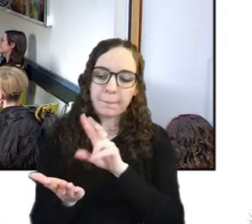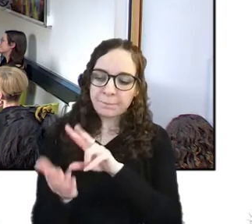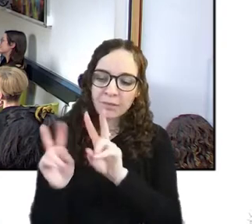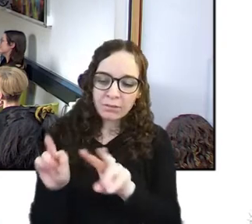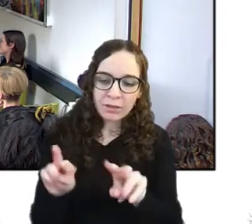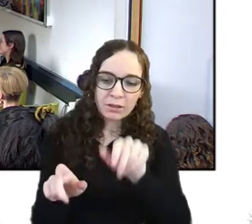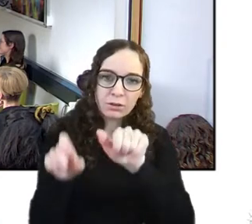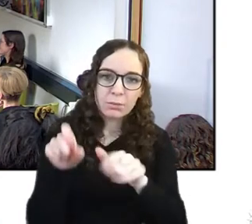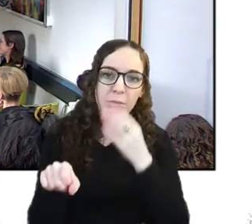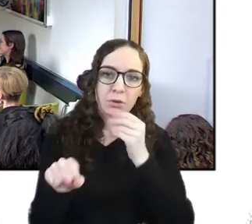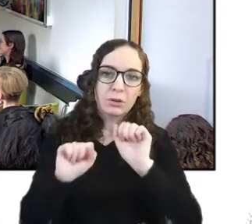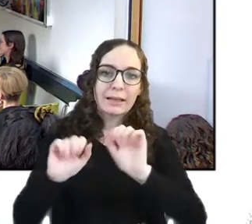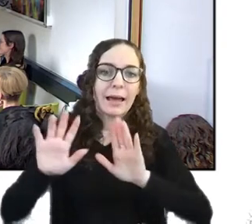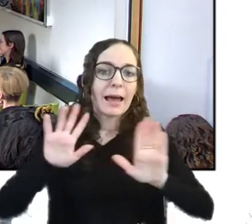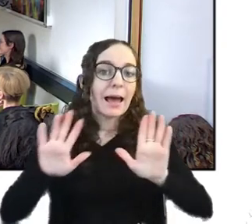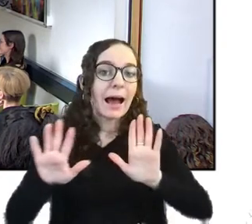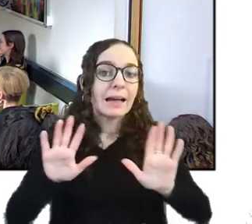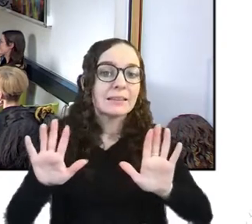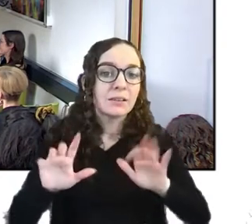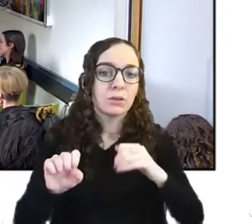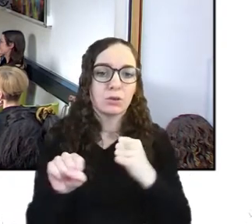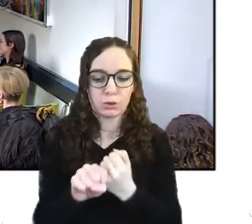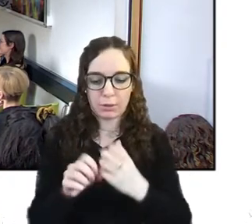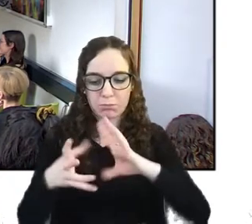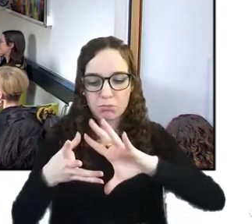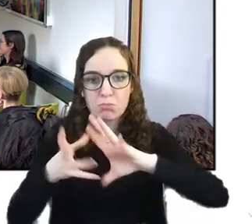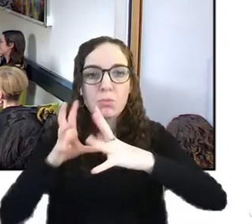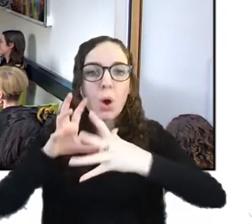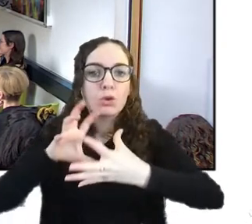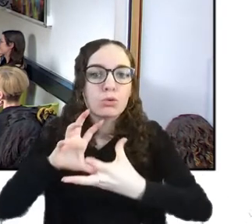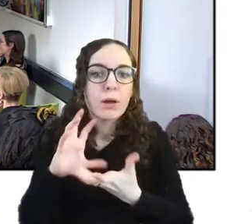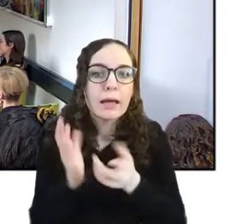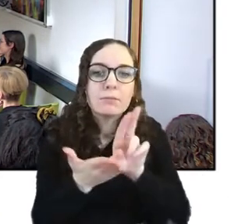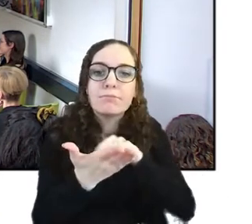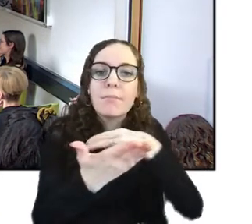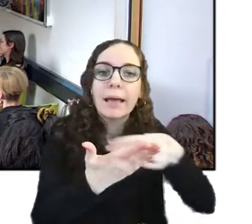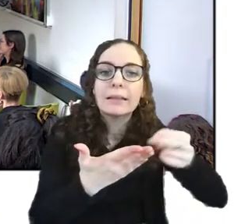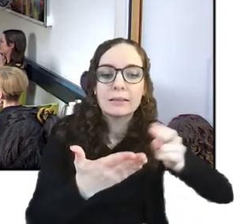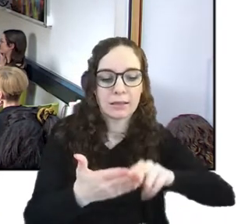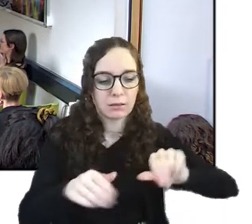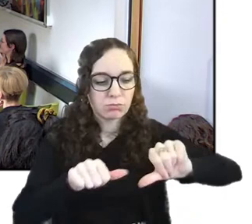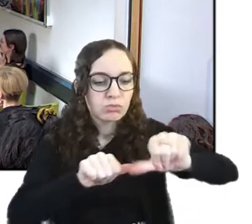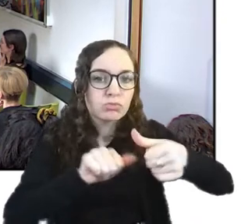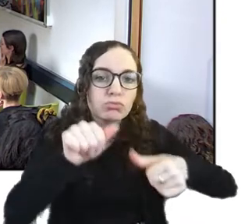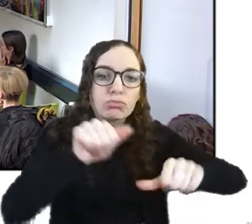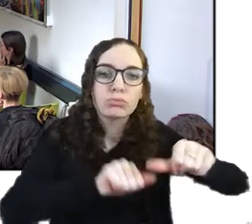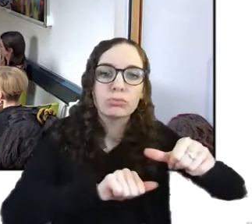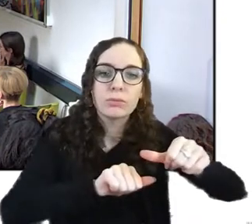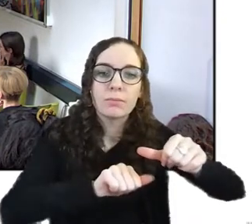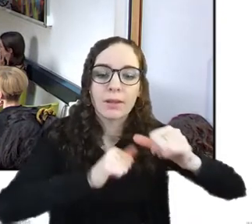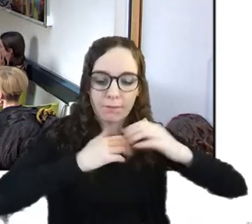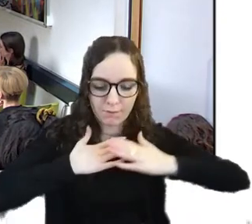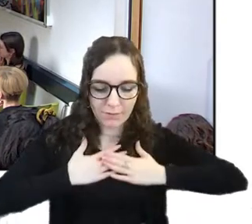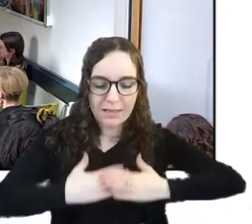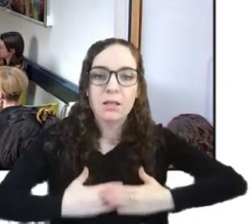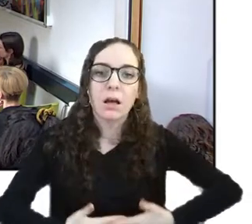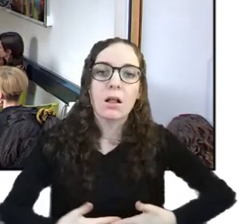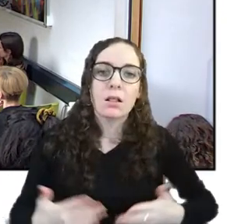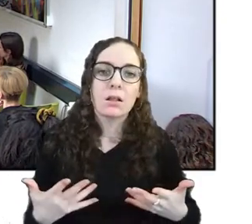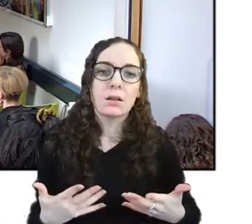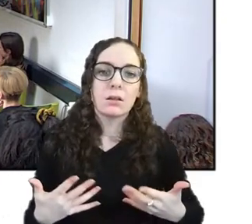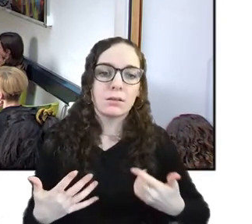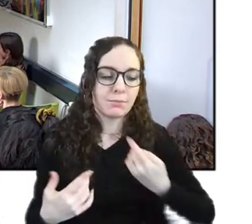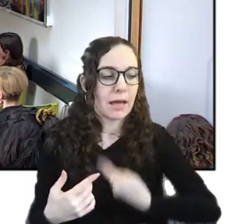using their hands to do pottery painting um like that physical nature so i think that's what i'm kind of missing for me